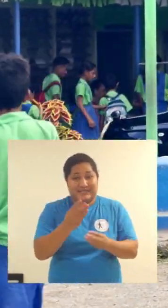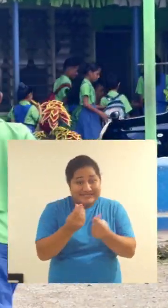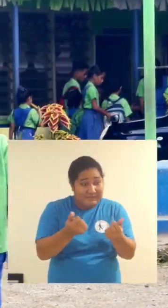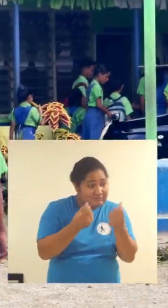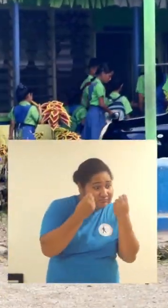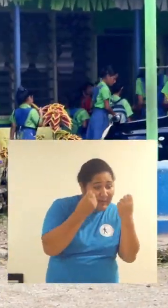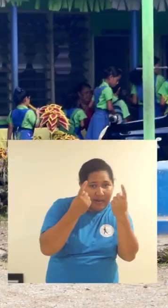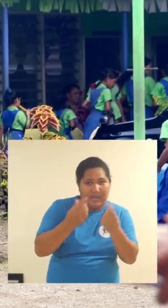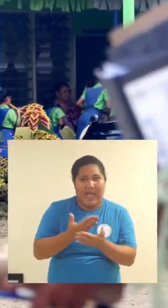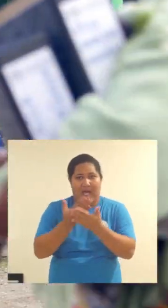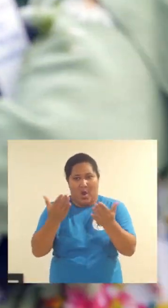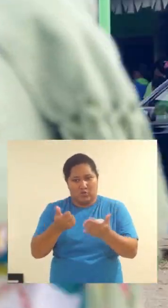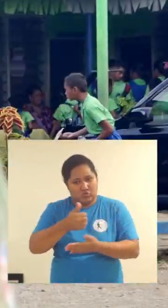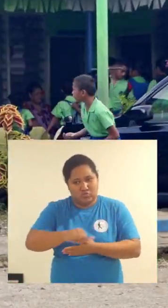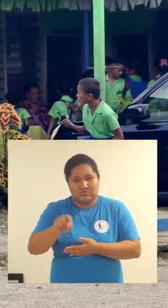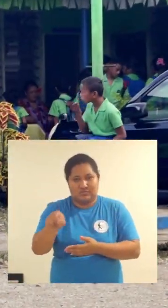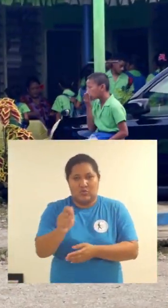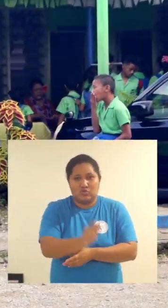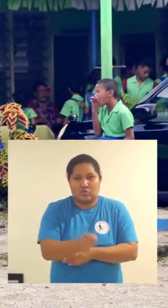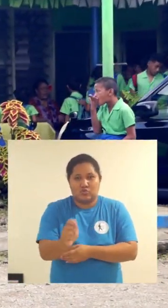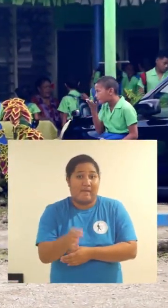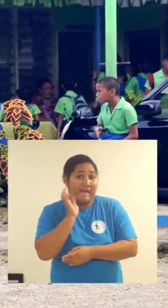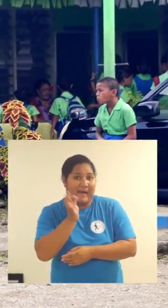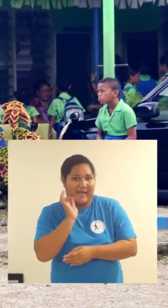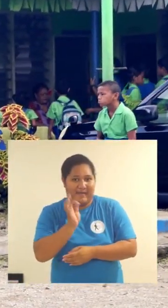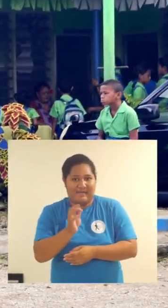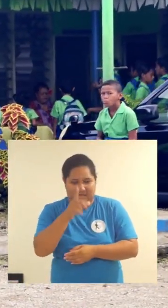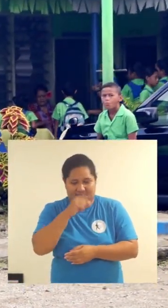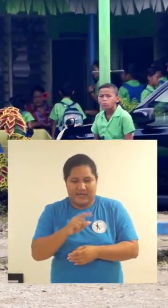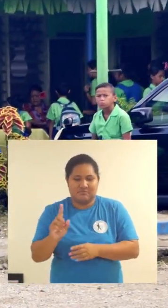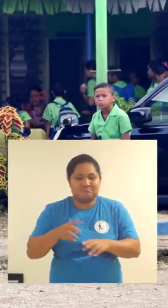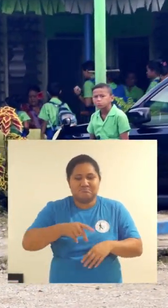somebody for woman, and they're all about her daughter.